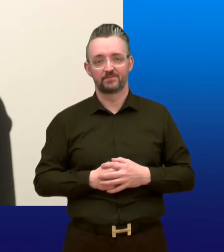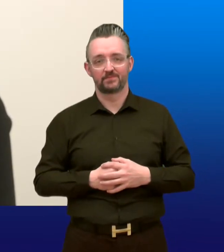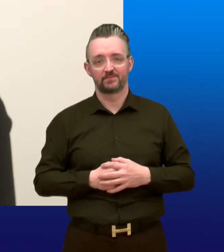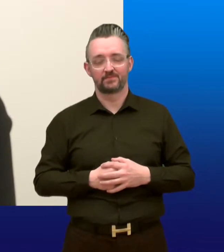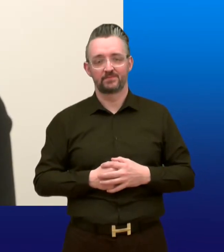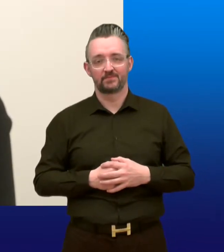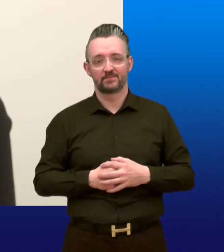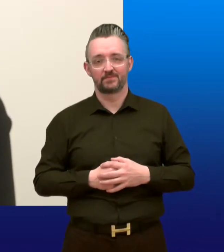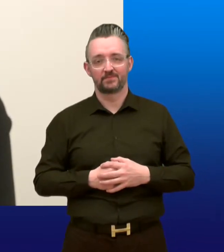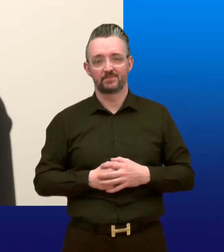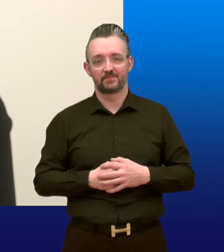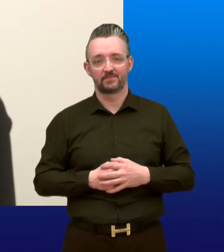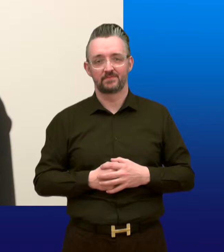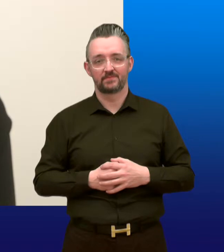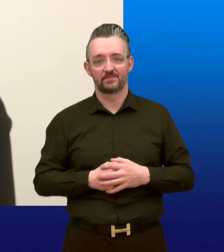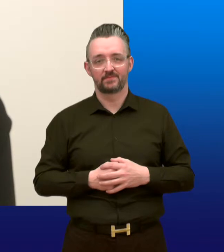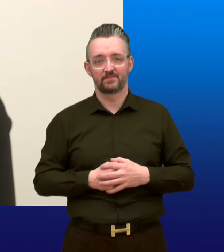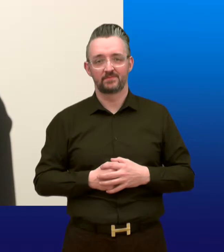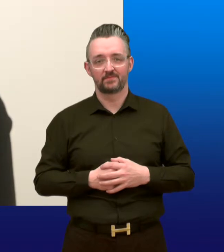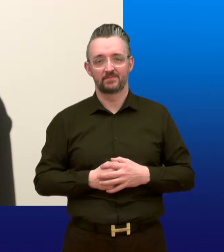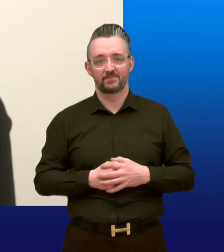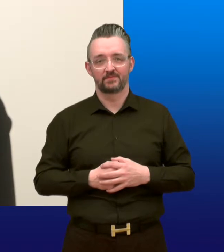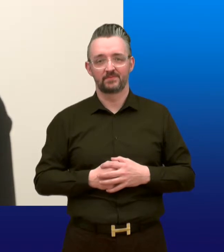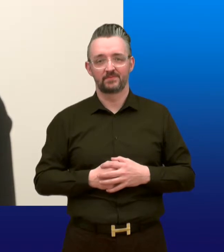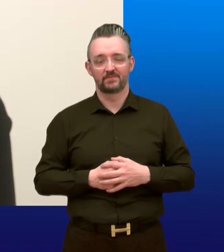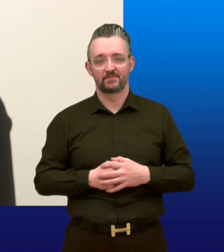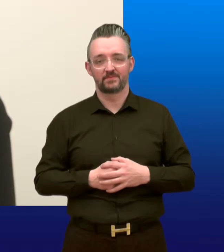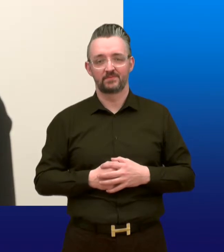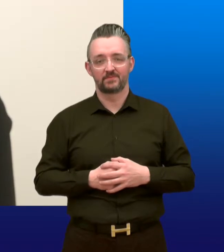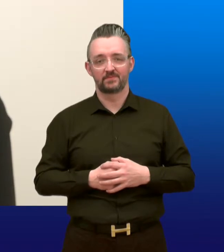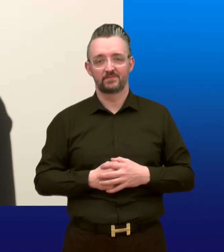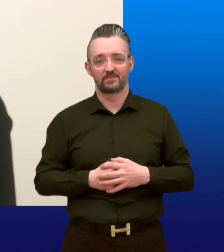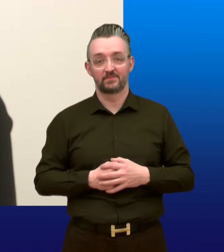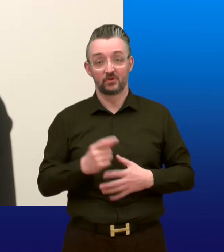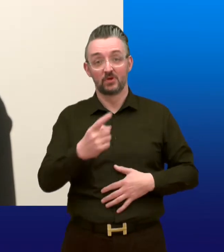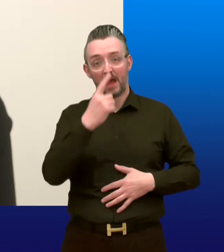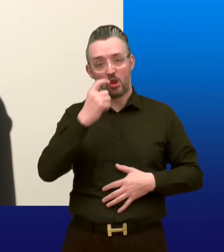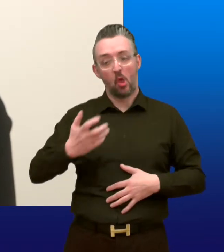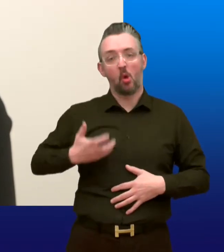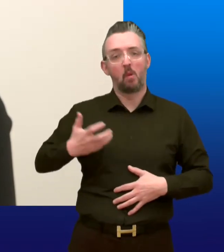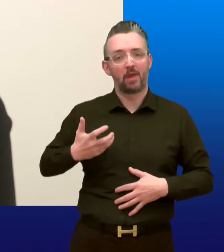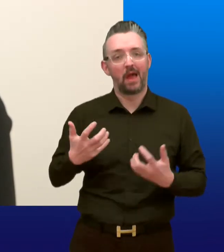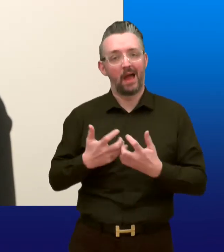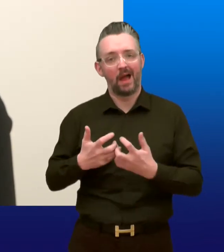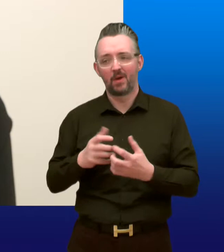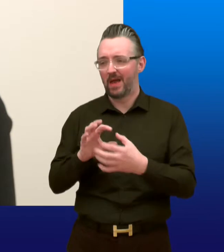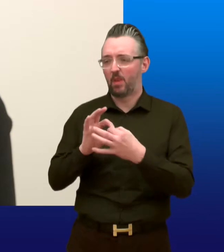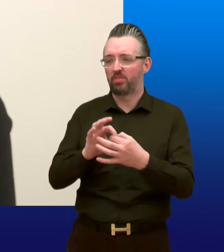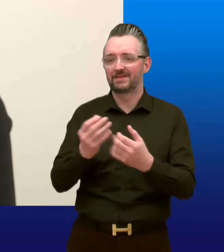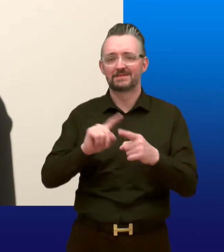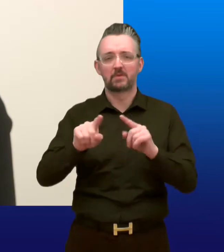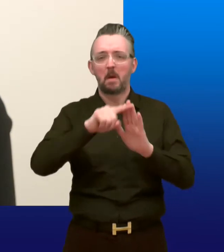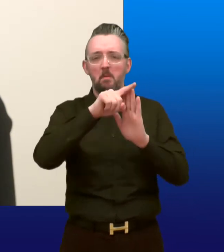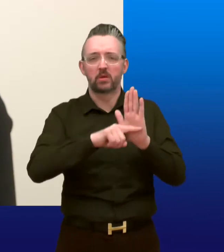free phone 0800 377 733 0. You can also complain about matters relating